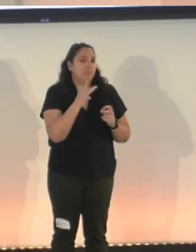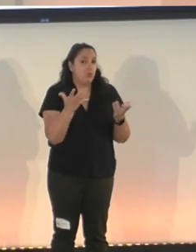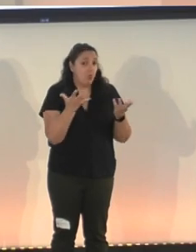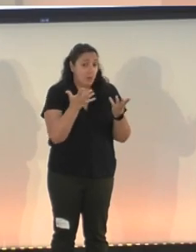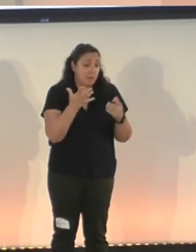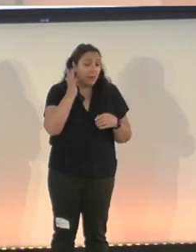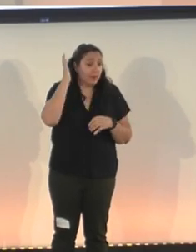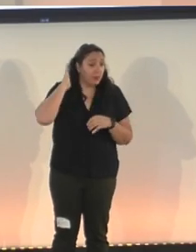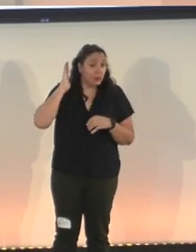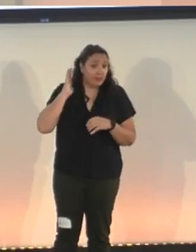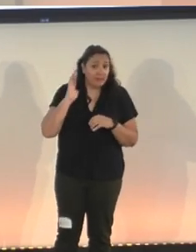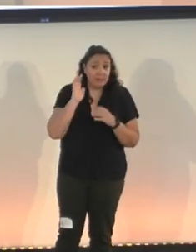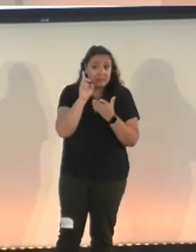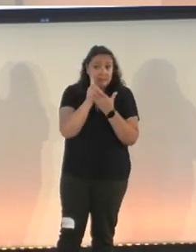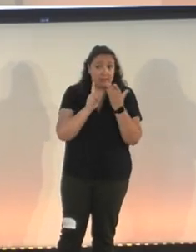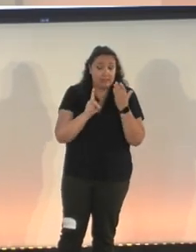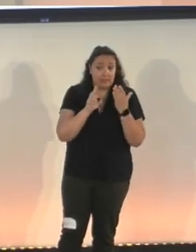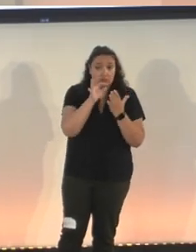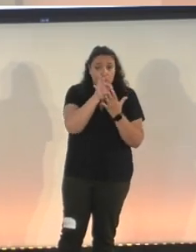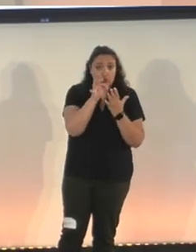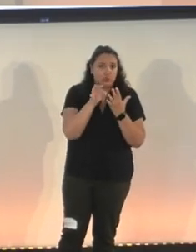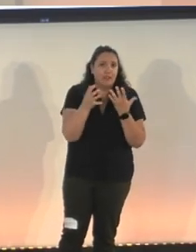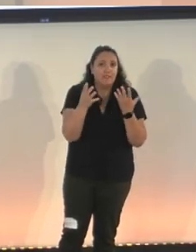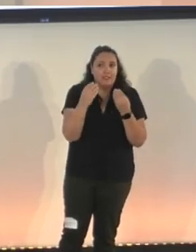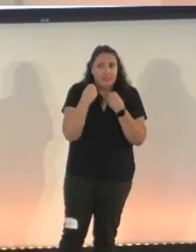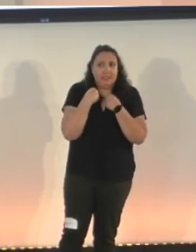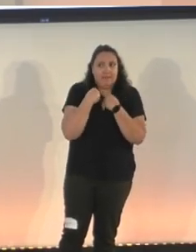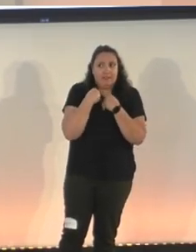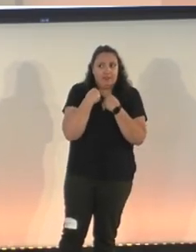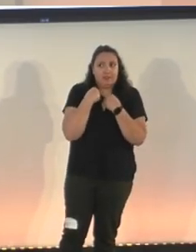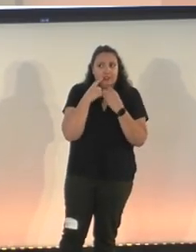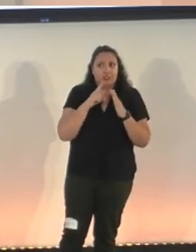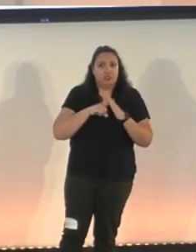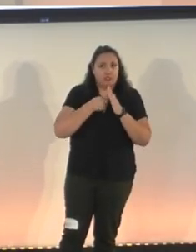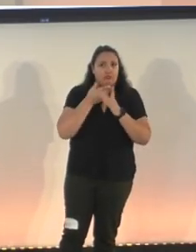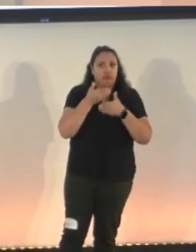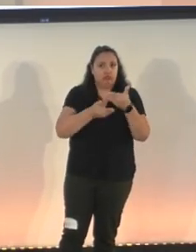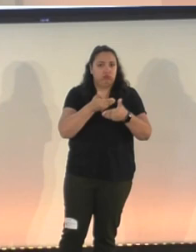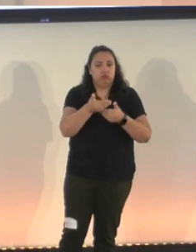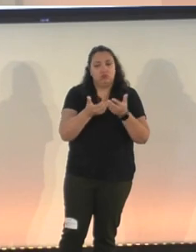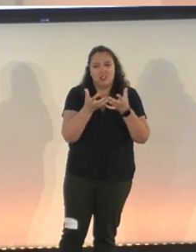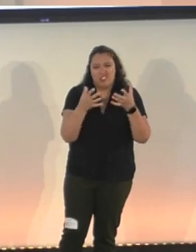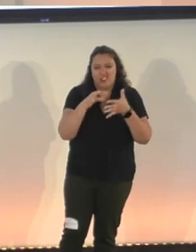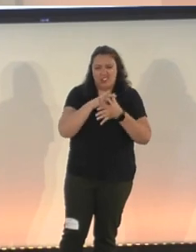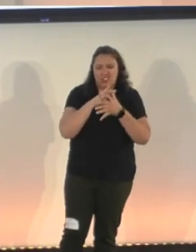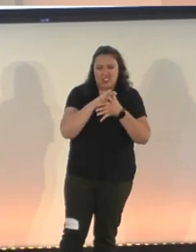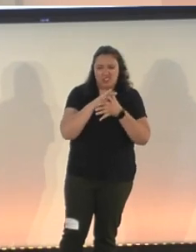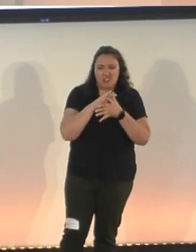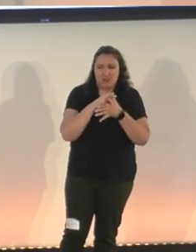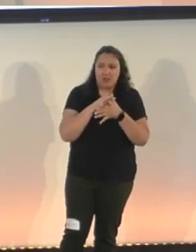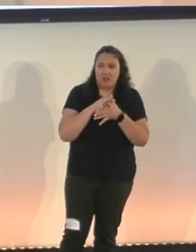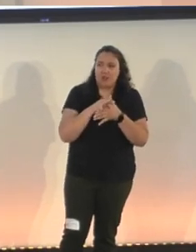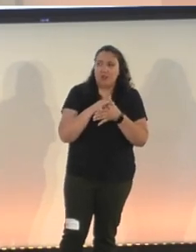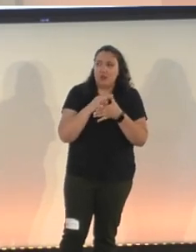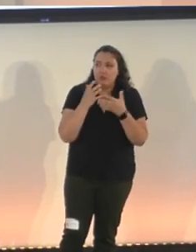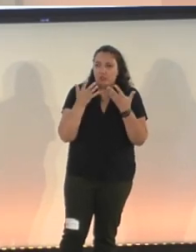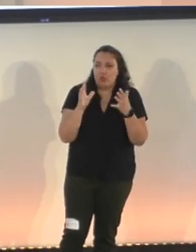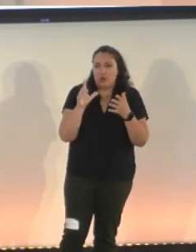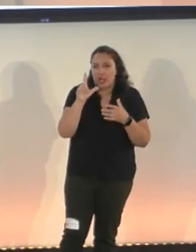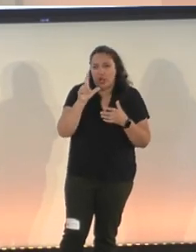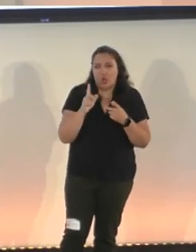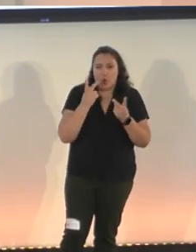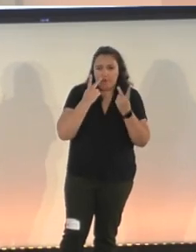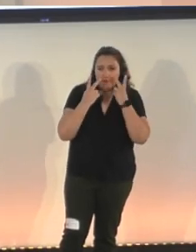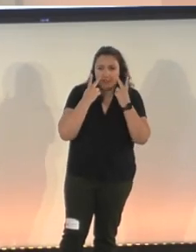previous, uh, design choices gave us a head start. Uh, much of our content was already, uh, low vision